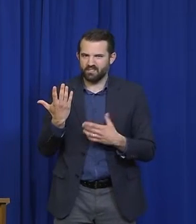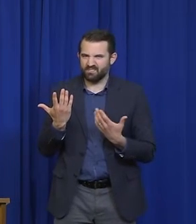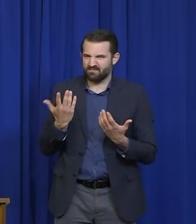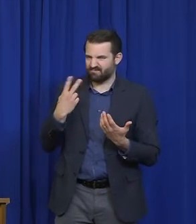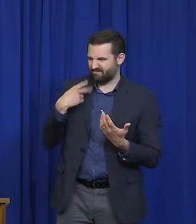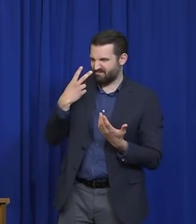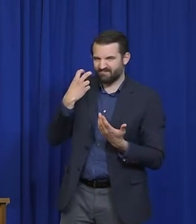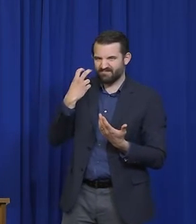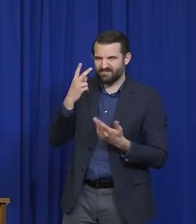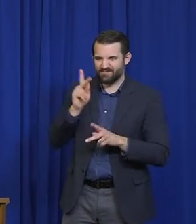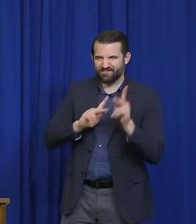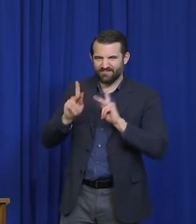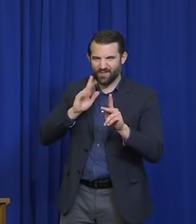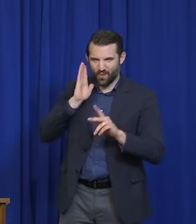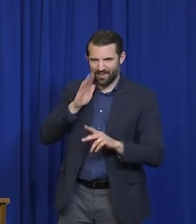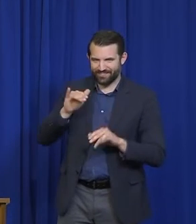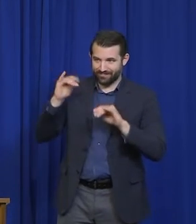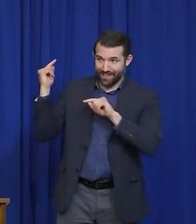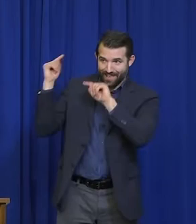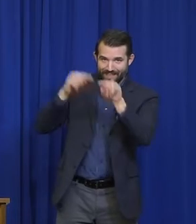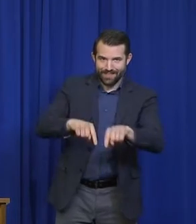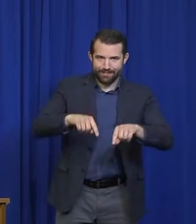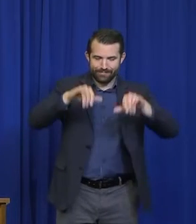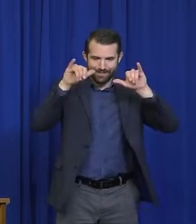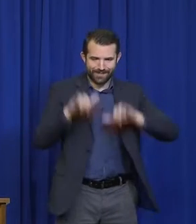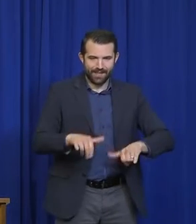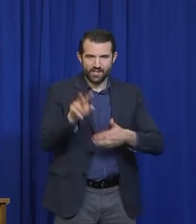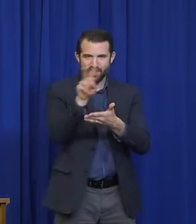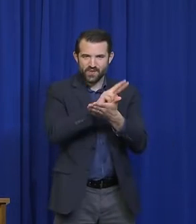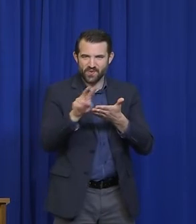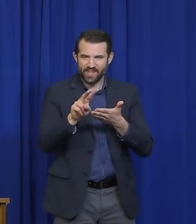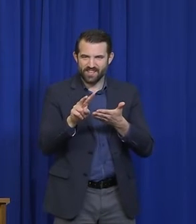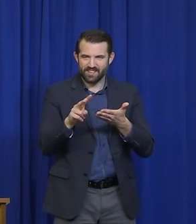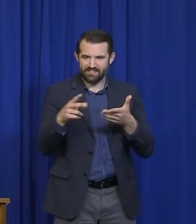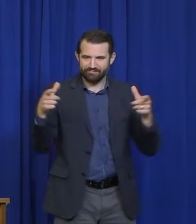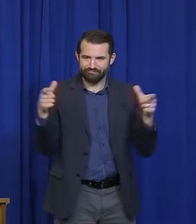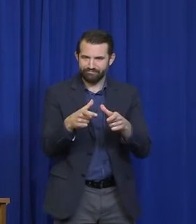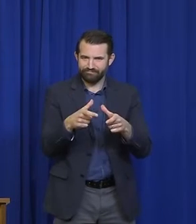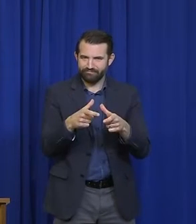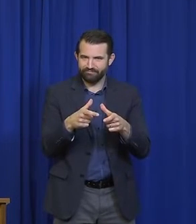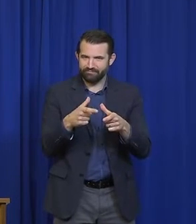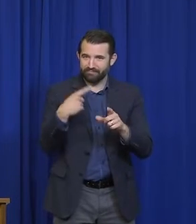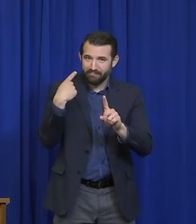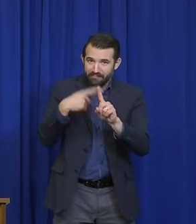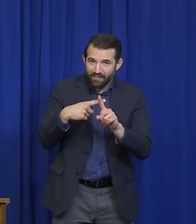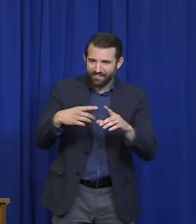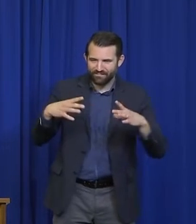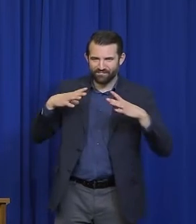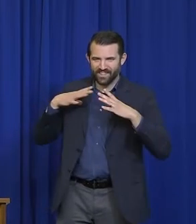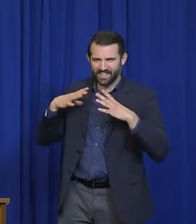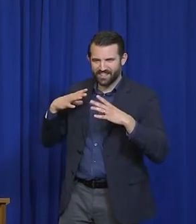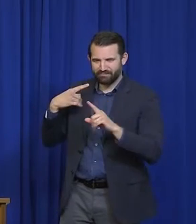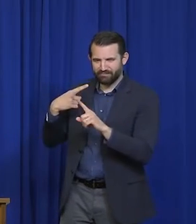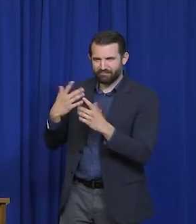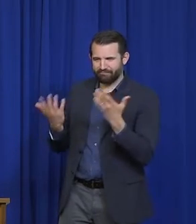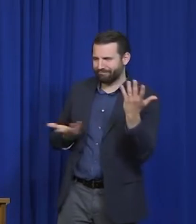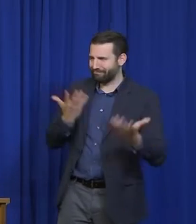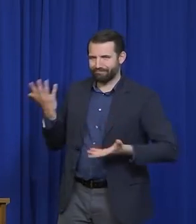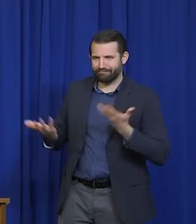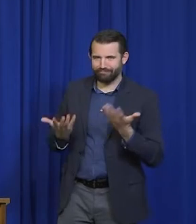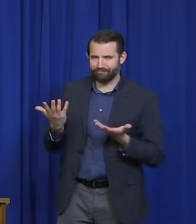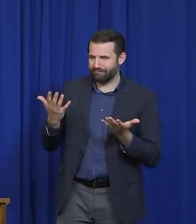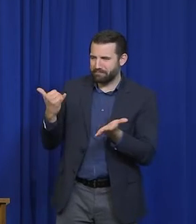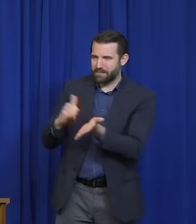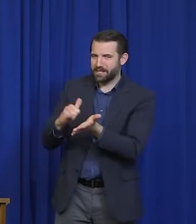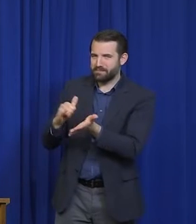visitors who can take two weeks for quarantine and then time for vacation beyond that. So I'm wondering, you know, with that in mind,